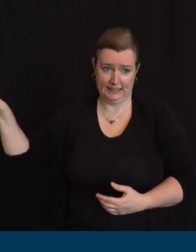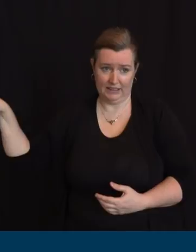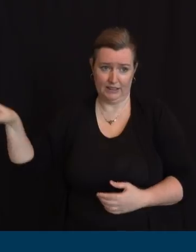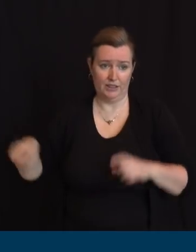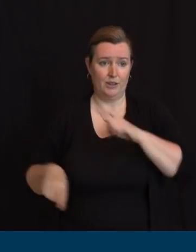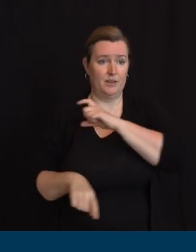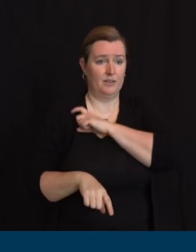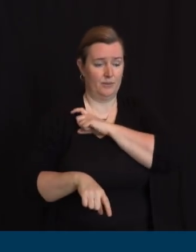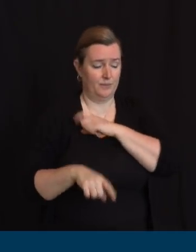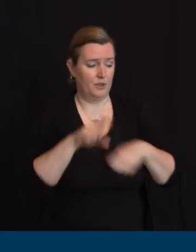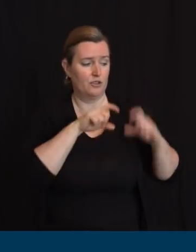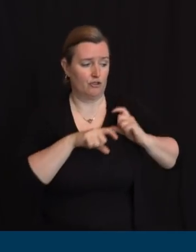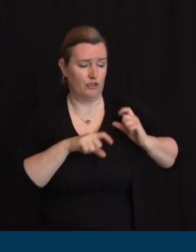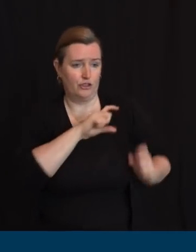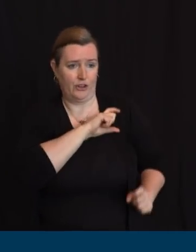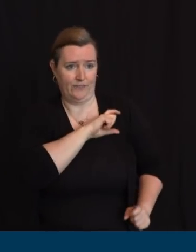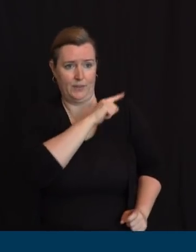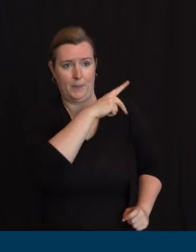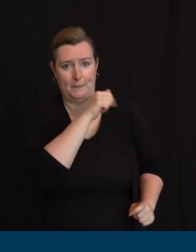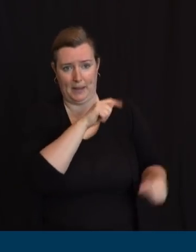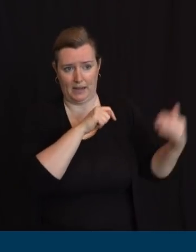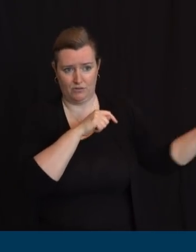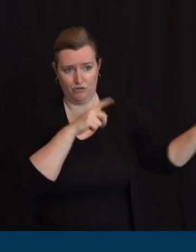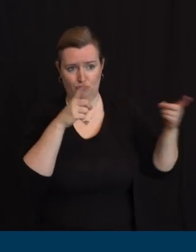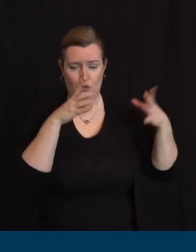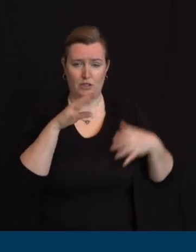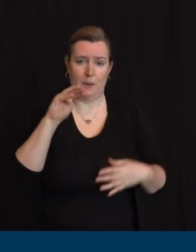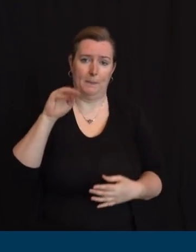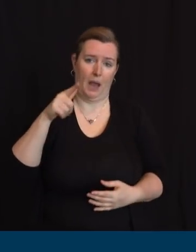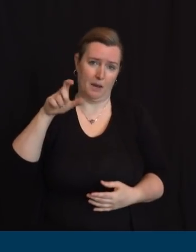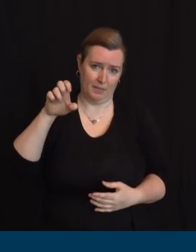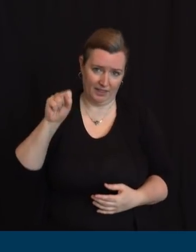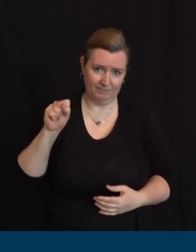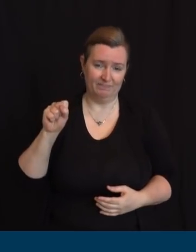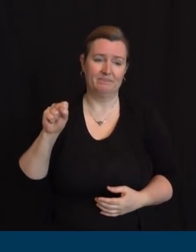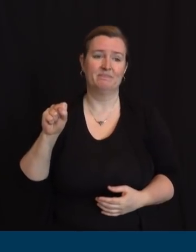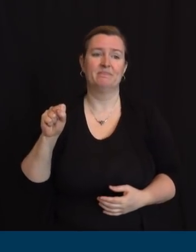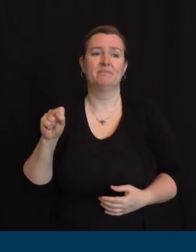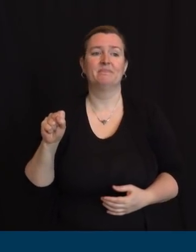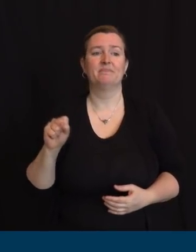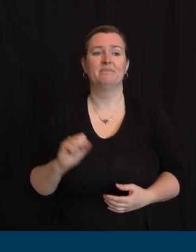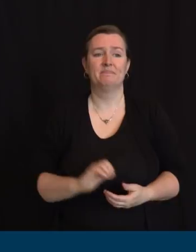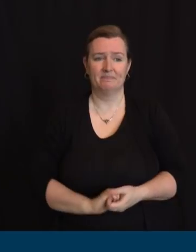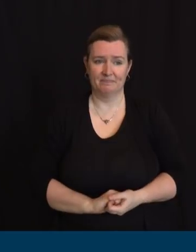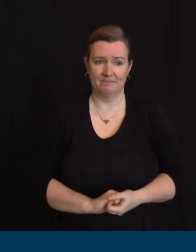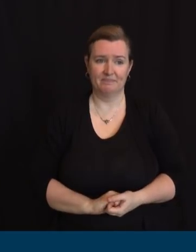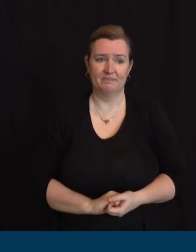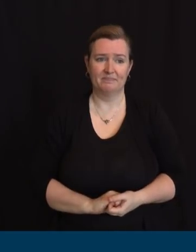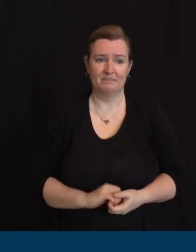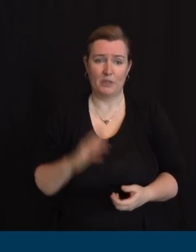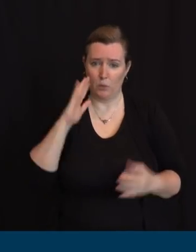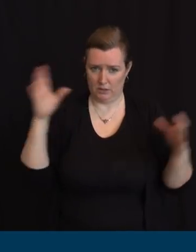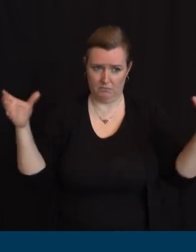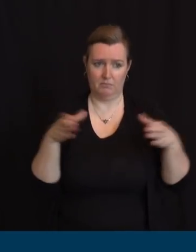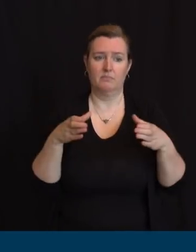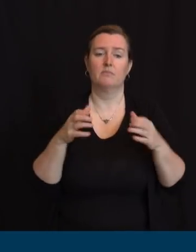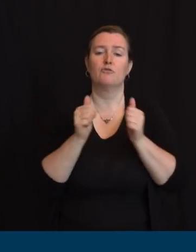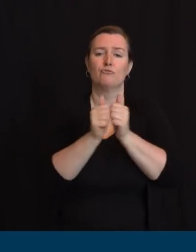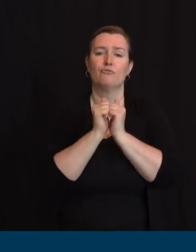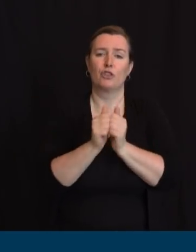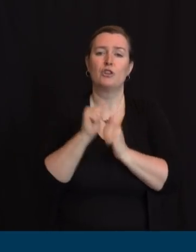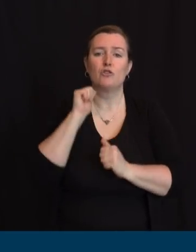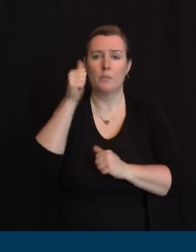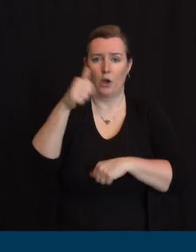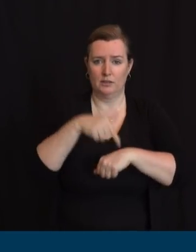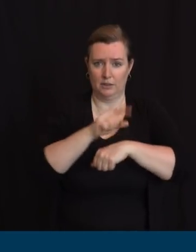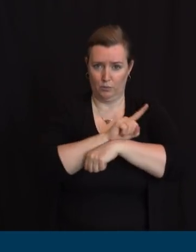um we will be together again at one o'clock tomorrow um and i think on thursday will